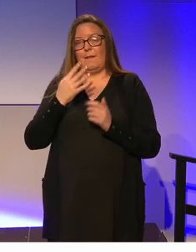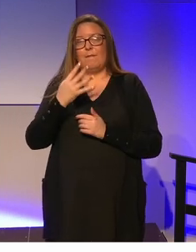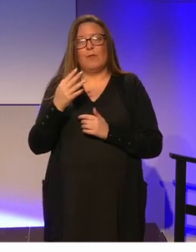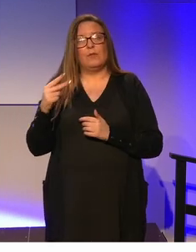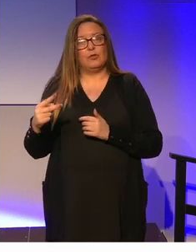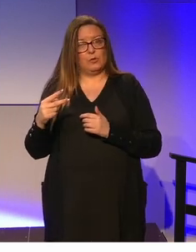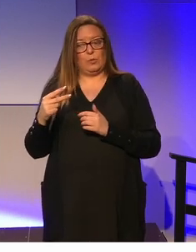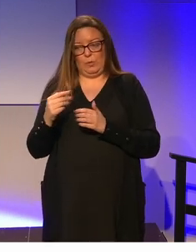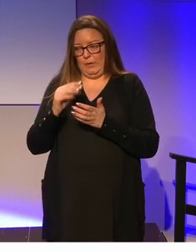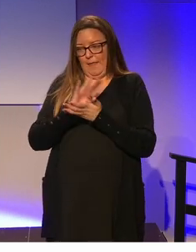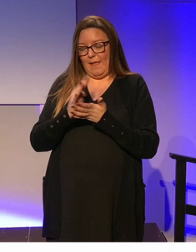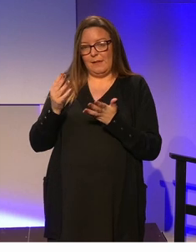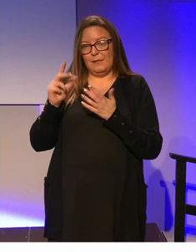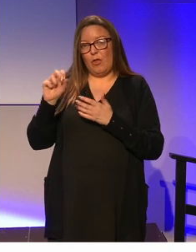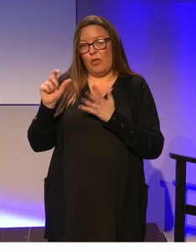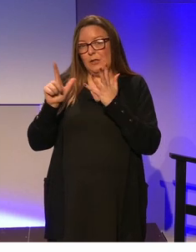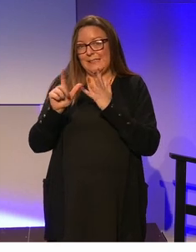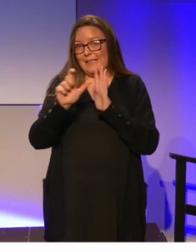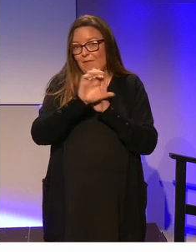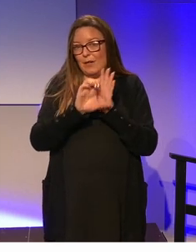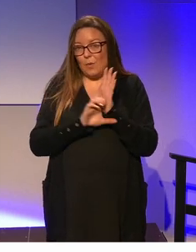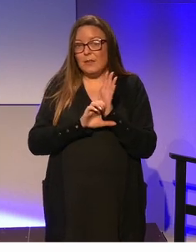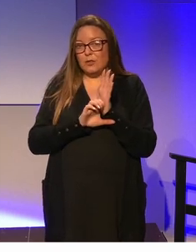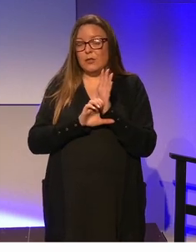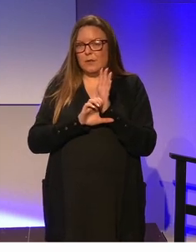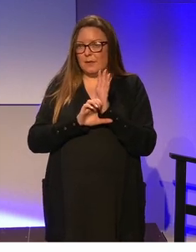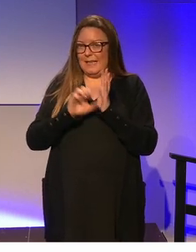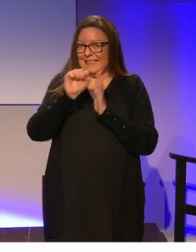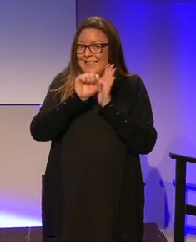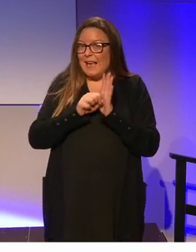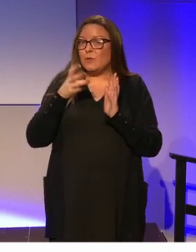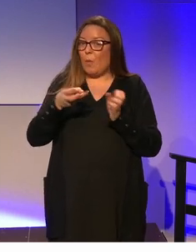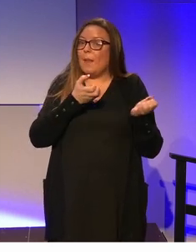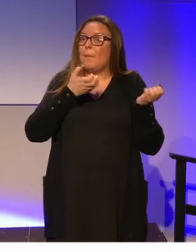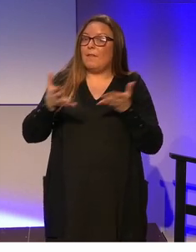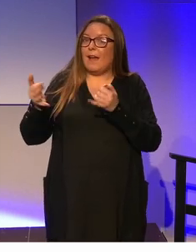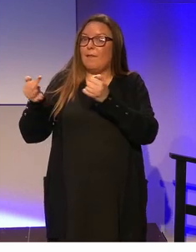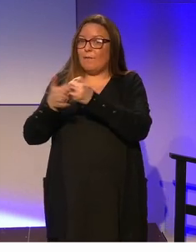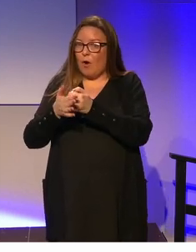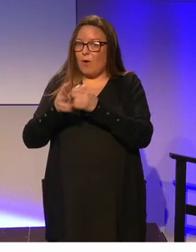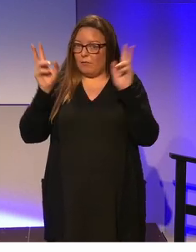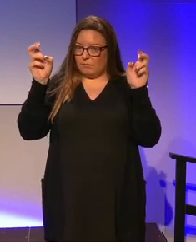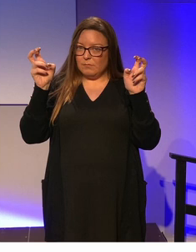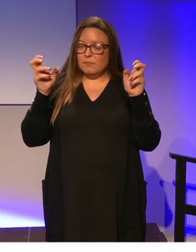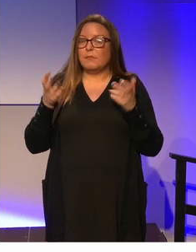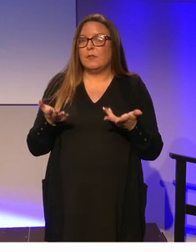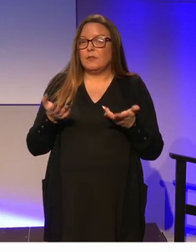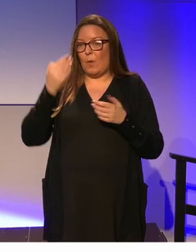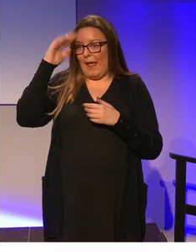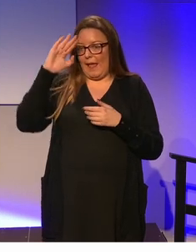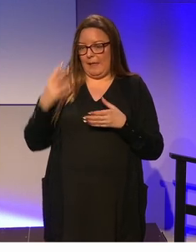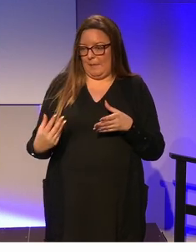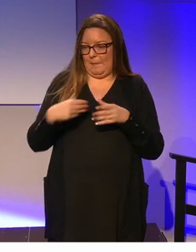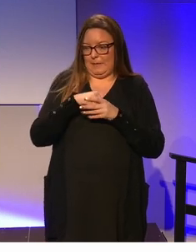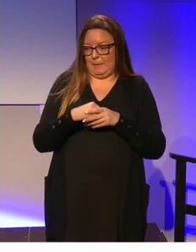of the 1937 Constitution the state shall provide for. And again Ireland participated